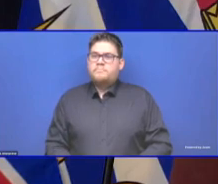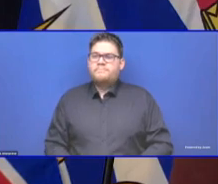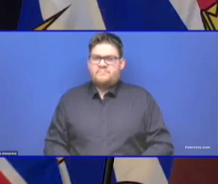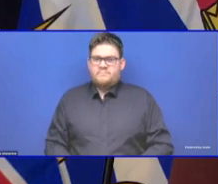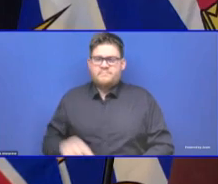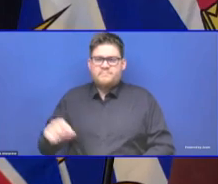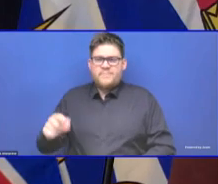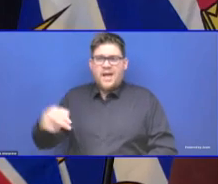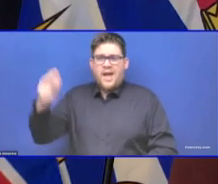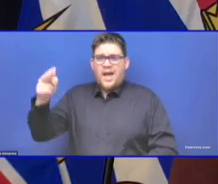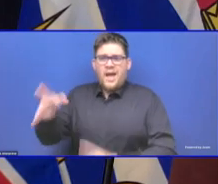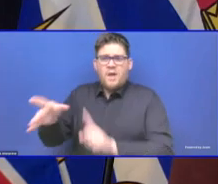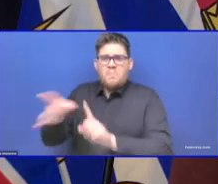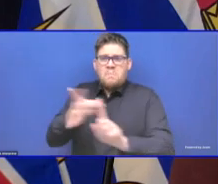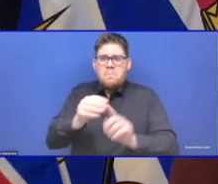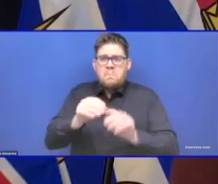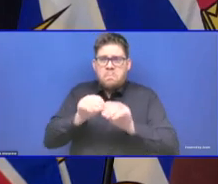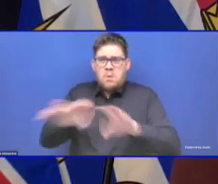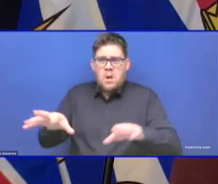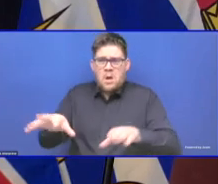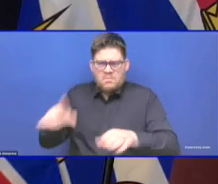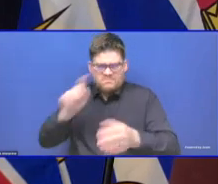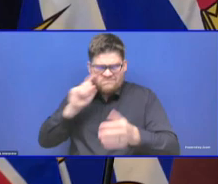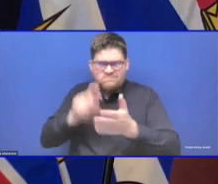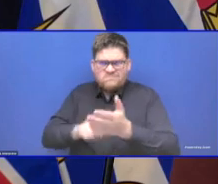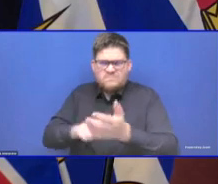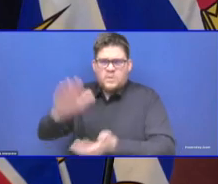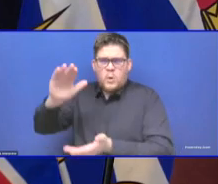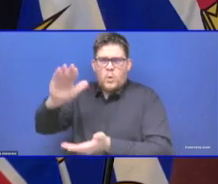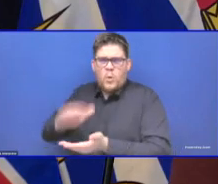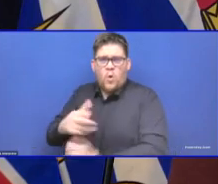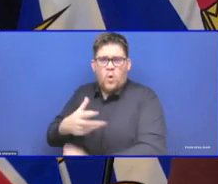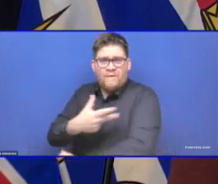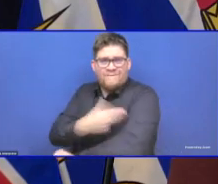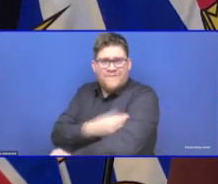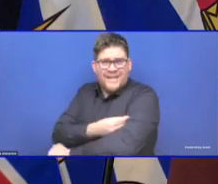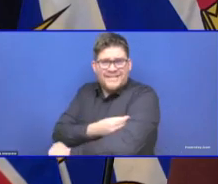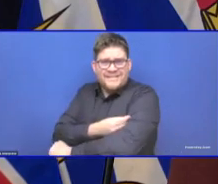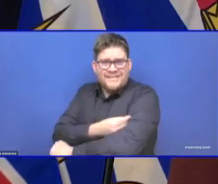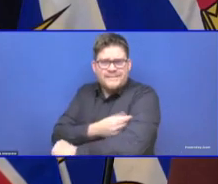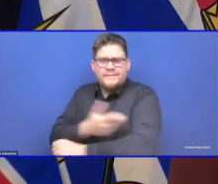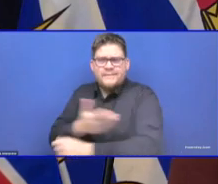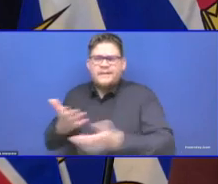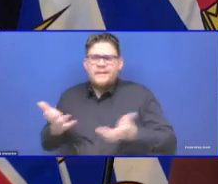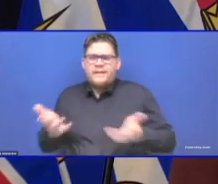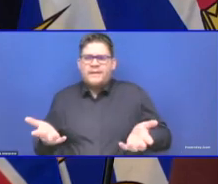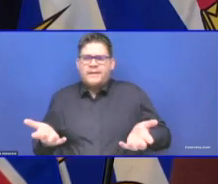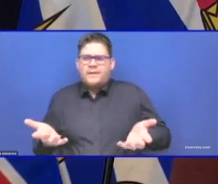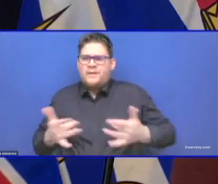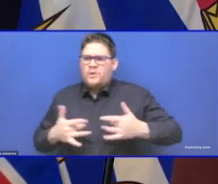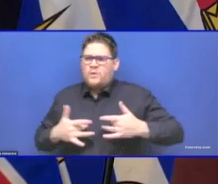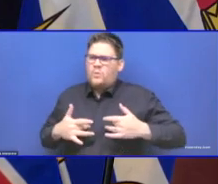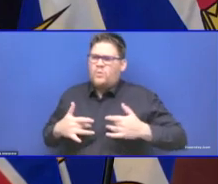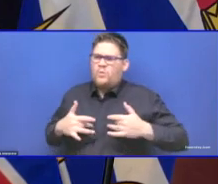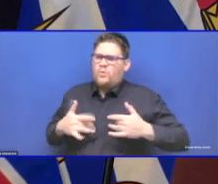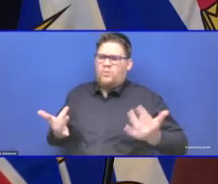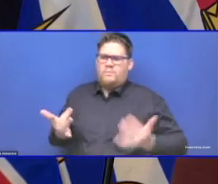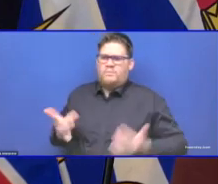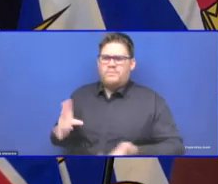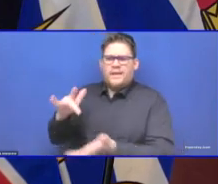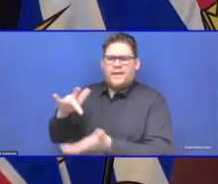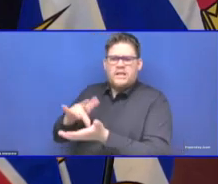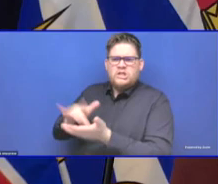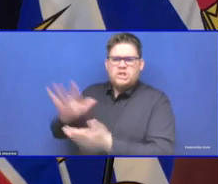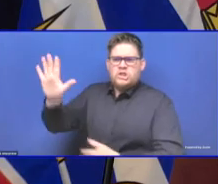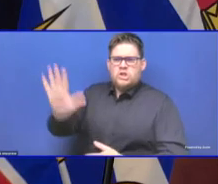some other reporter asked earlier this week, like, what's up with the interior and what's up with the eastern part of Frasier Valley? What more can be done? And I'm